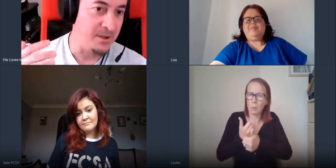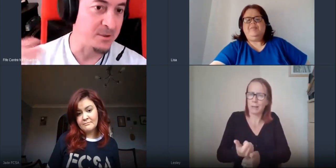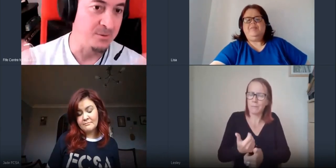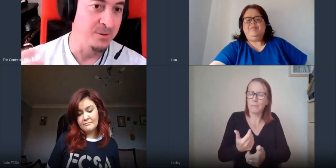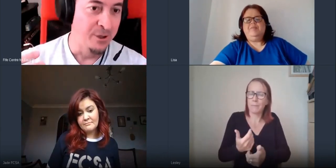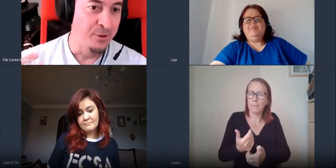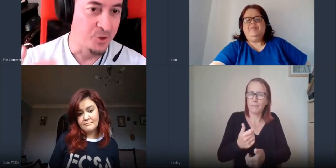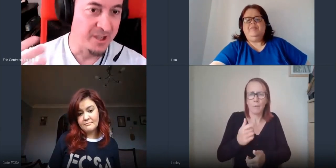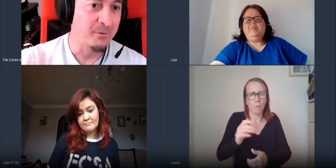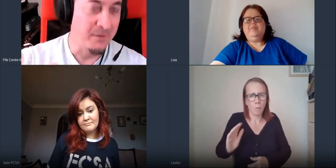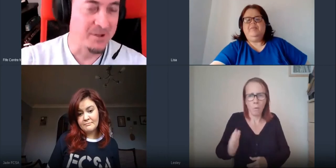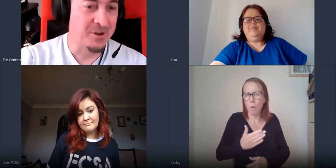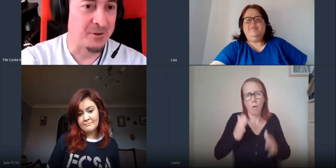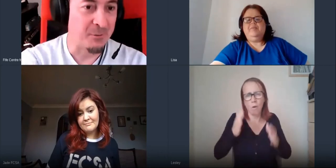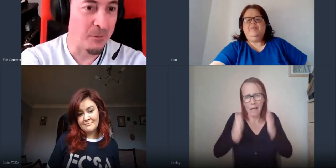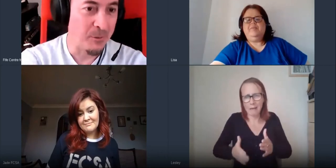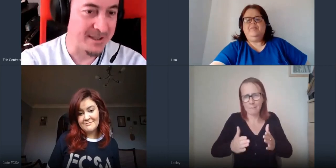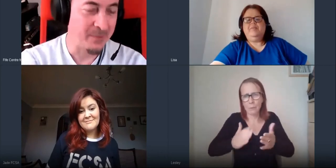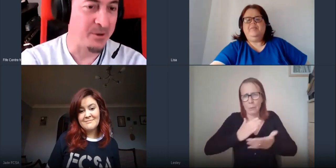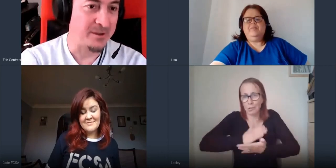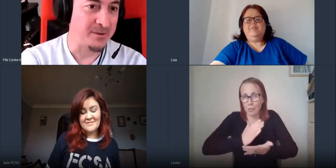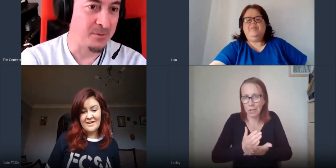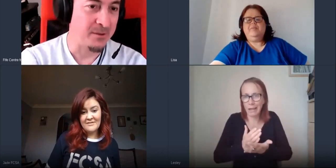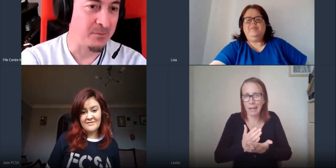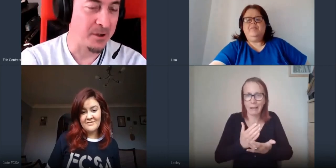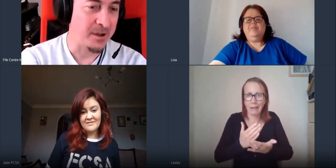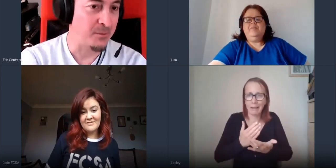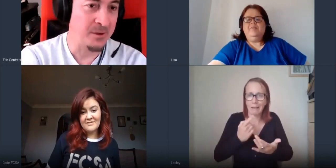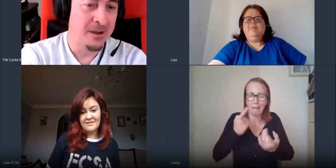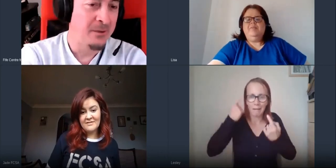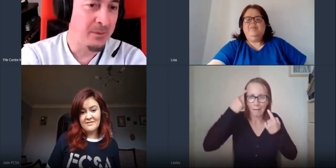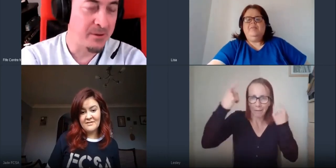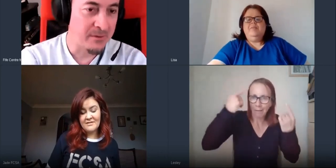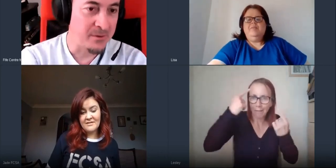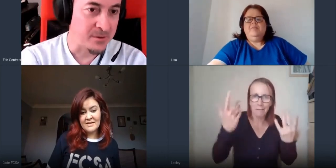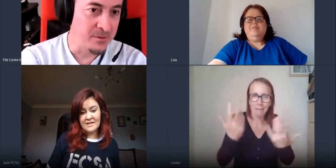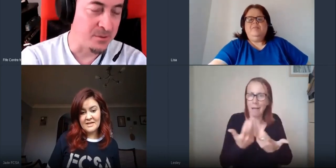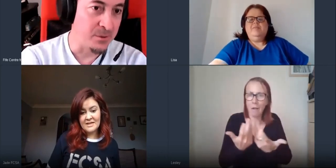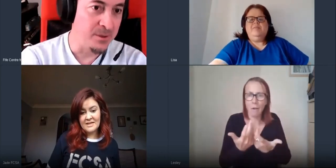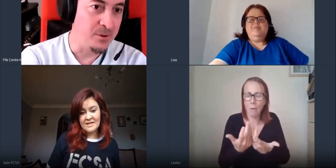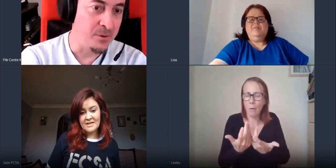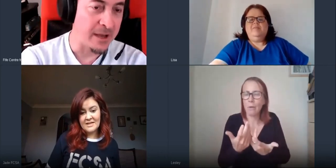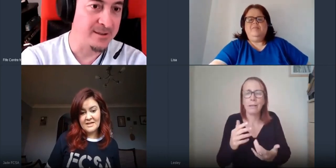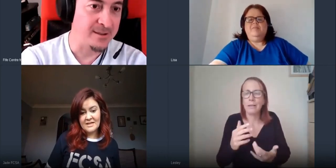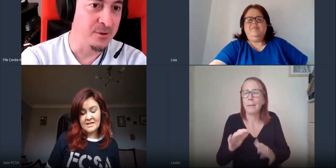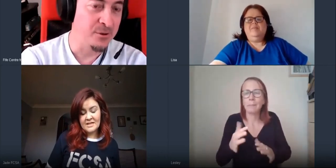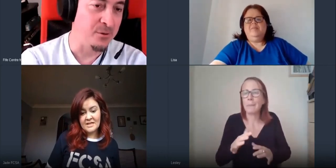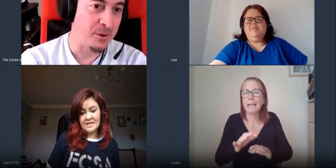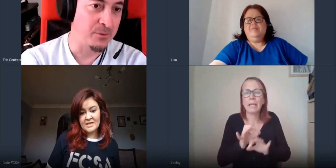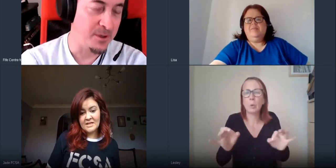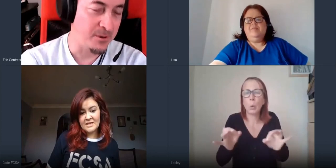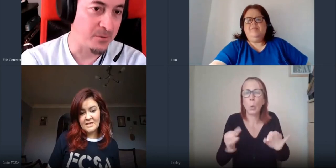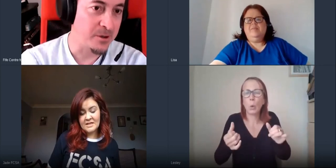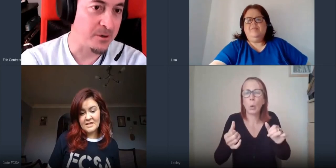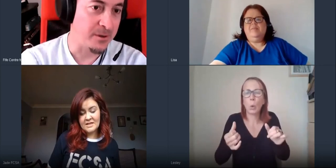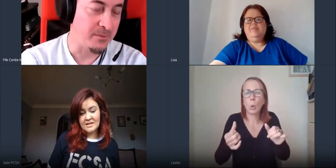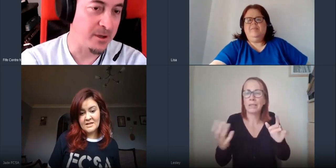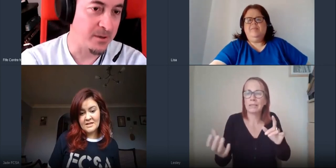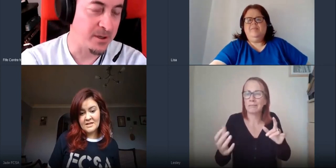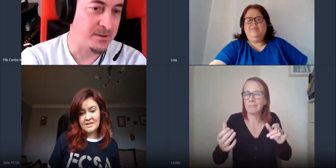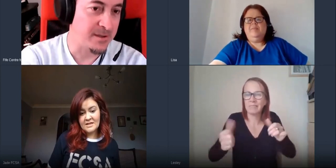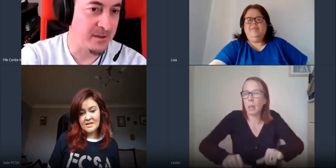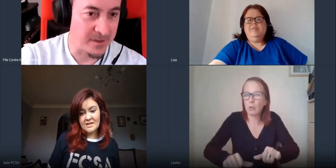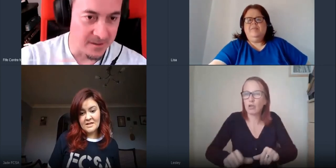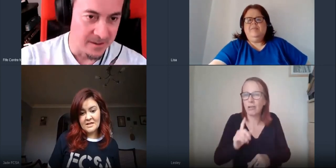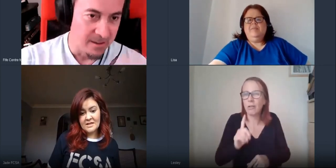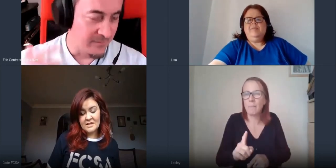needs to to share with each other what's happening so we can work out we might not have a solution but we need to at least know what we need to work on and be aware so